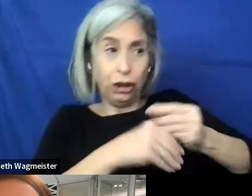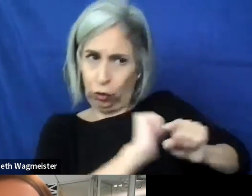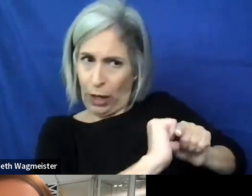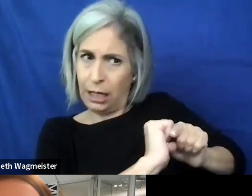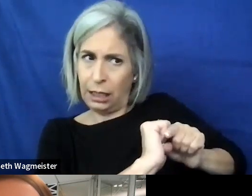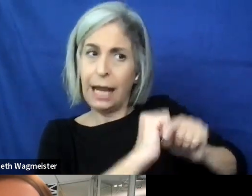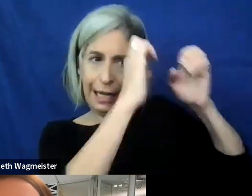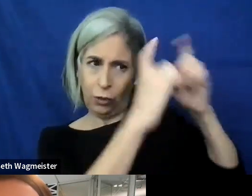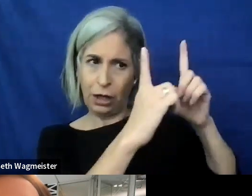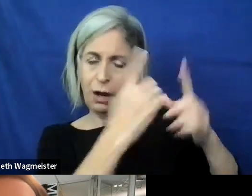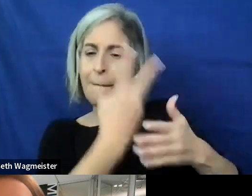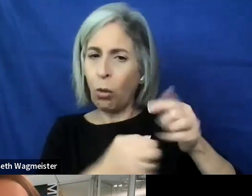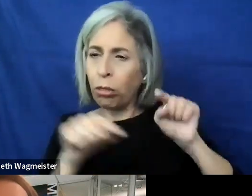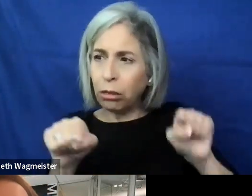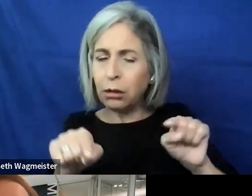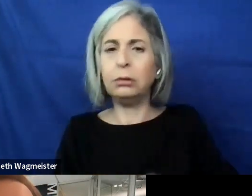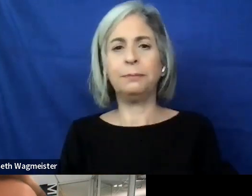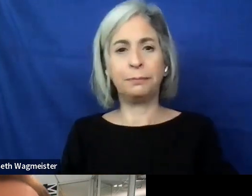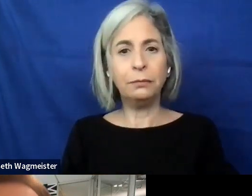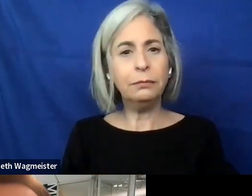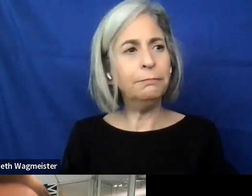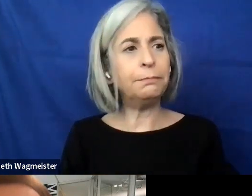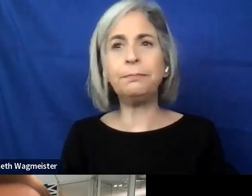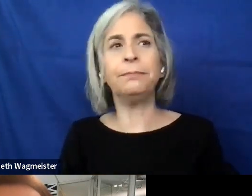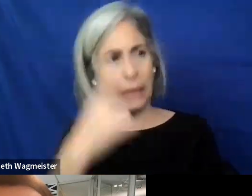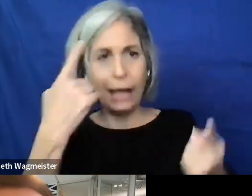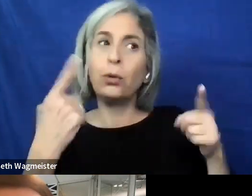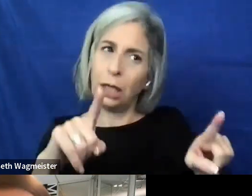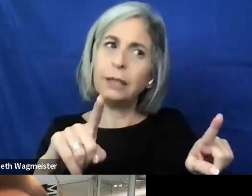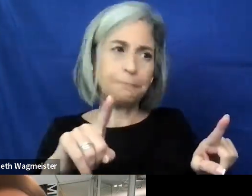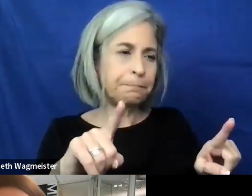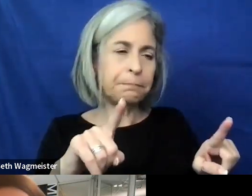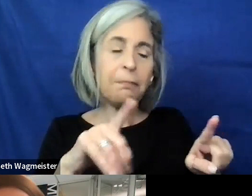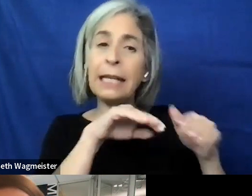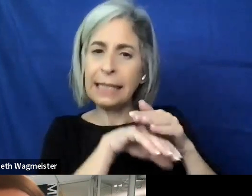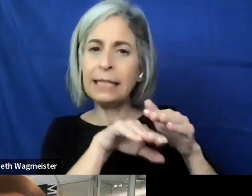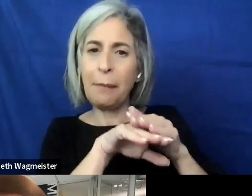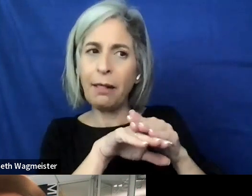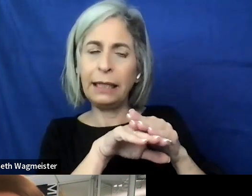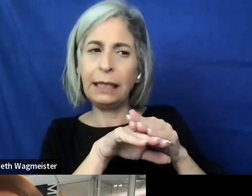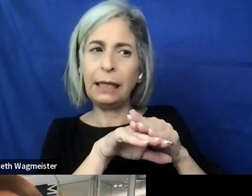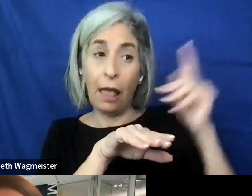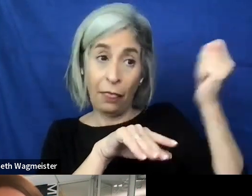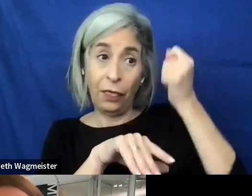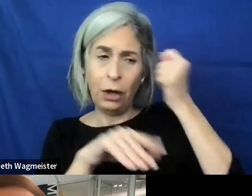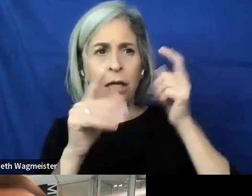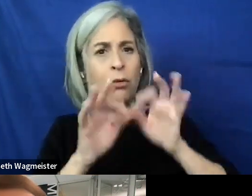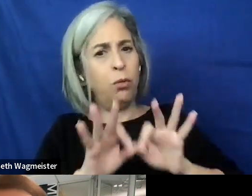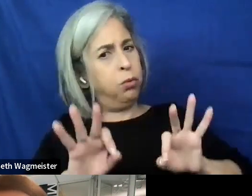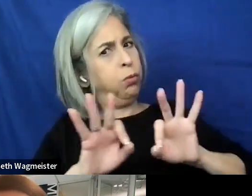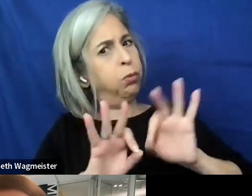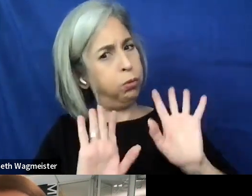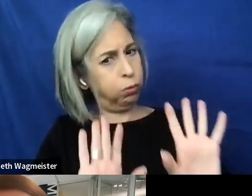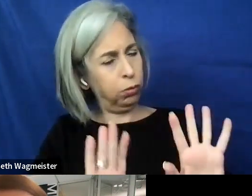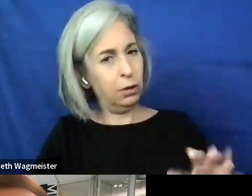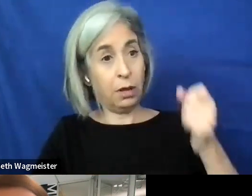education? Okay, so I agree, you know, accessibility theory is incredibly important. Understanding